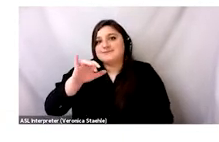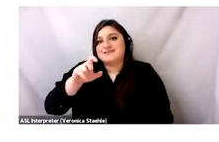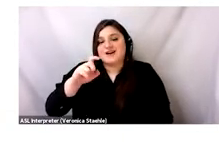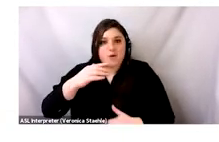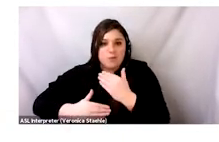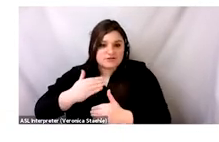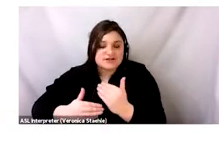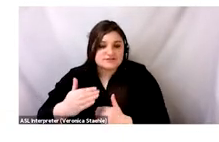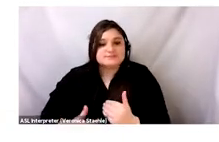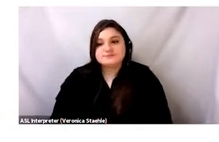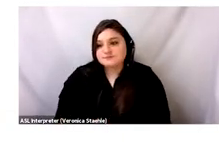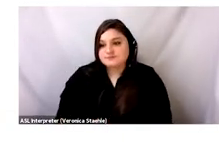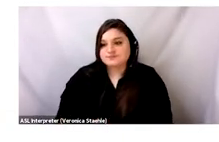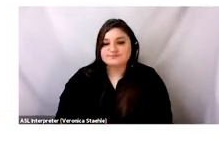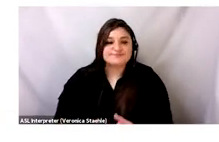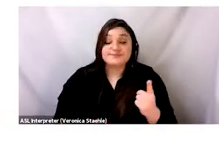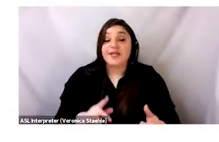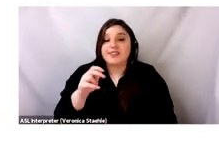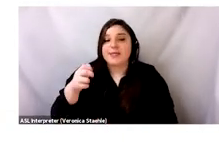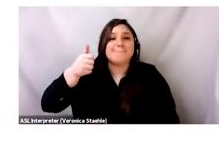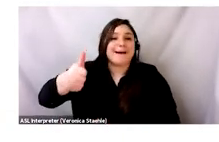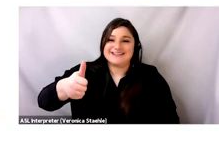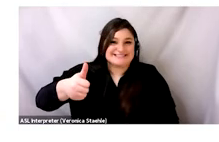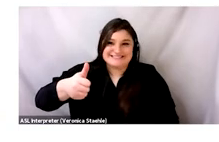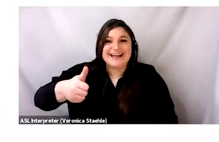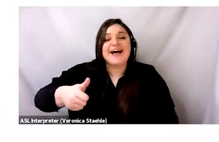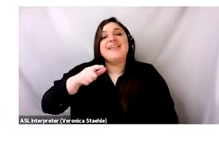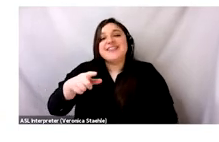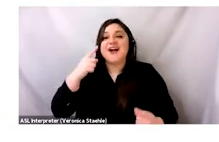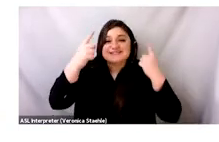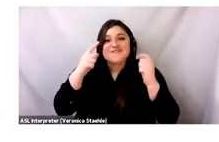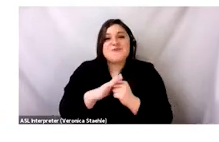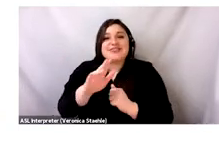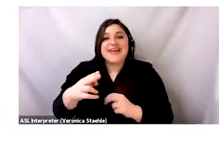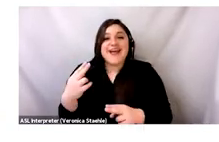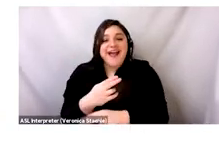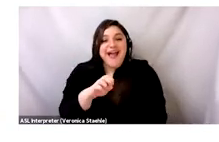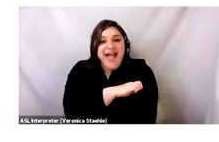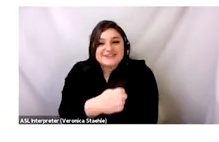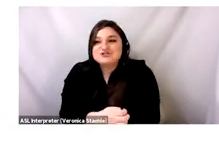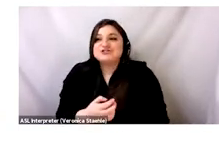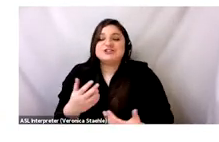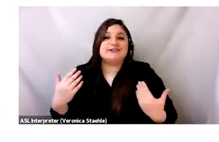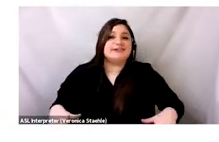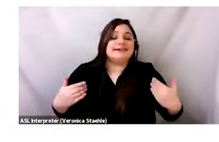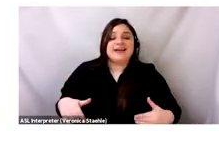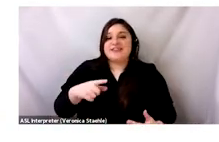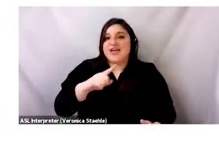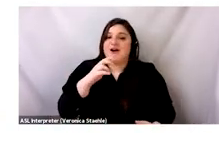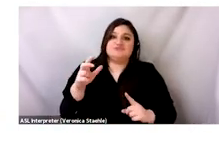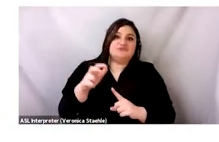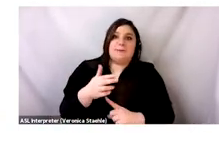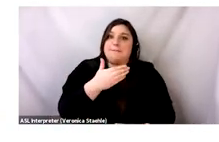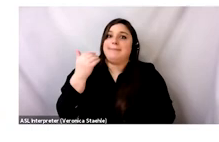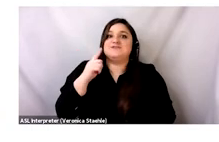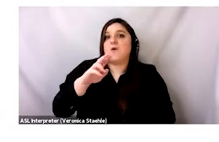upcycled collections with the public. And their upcycling events, you know, they're just the best. They're bursting with positive energy. They're